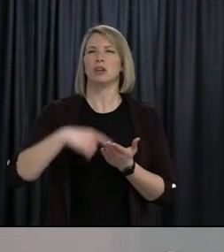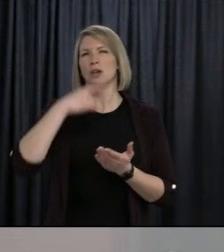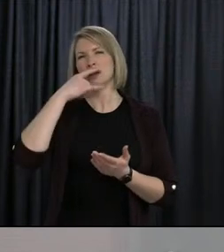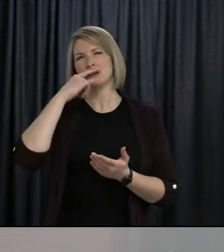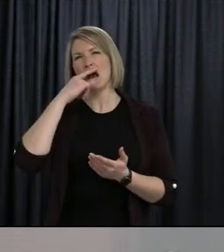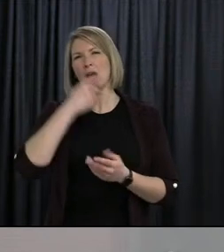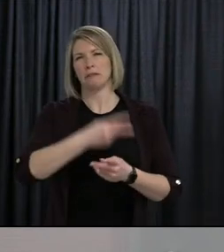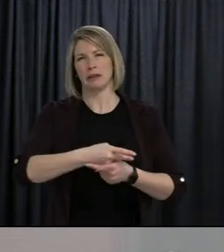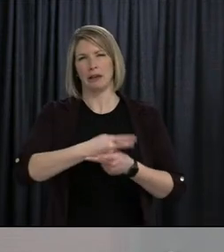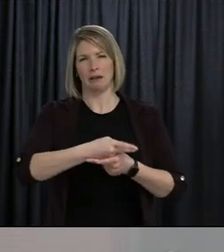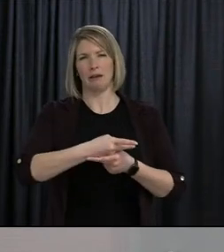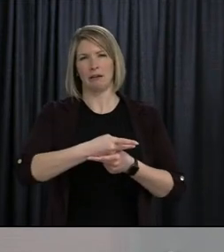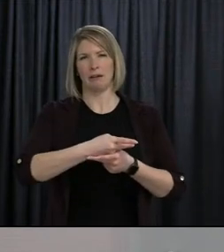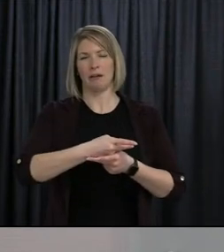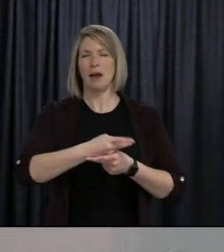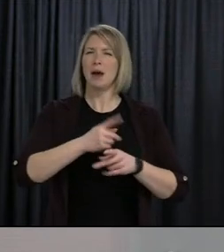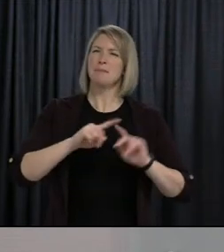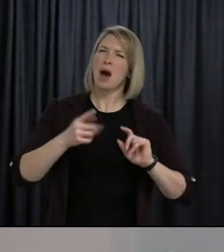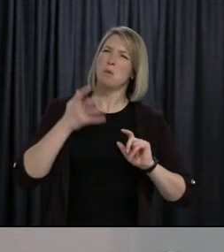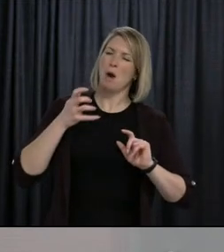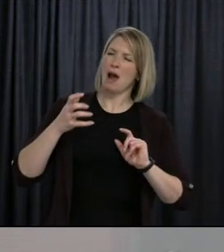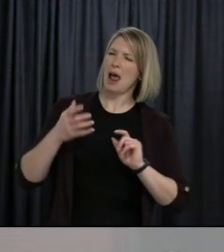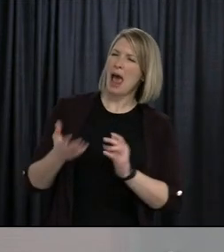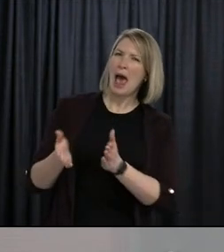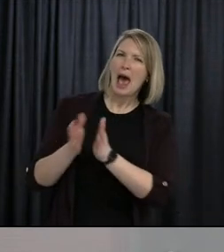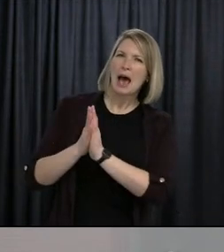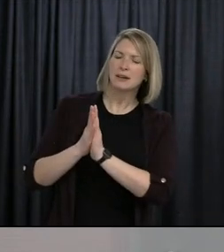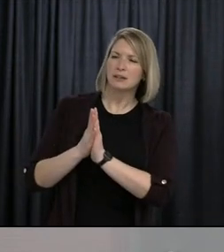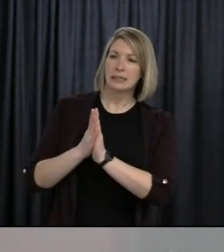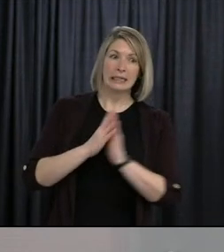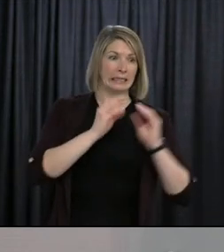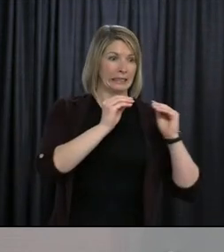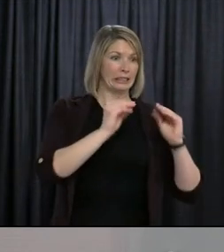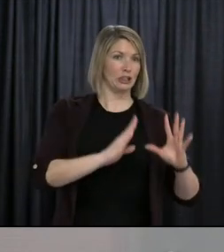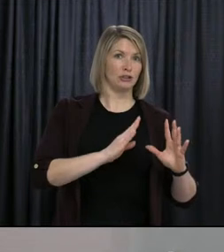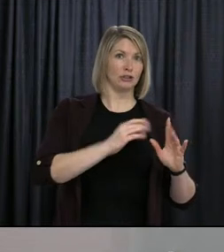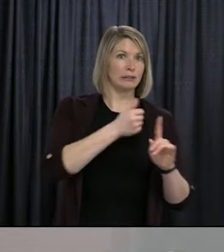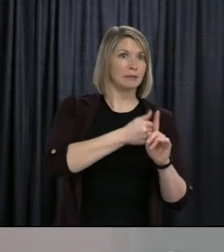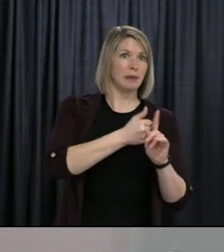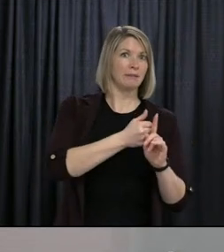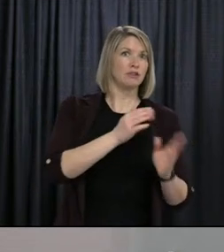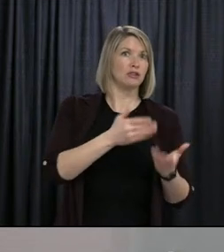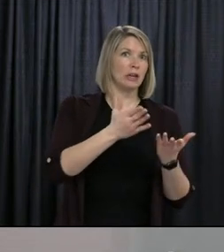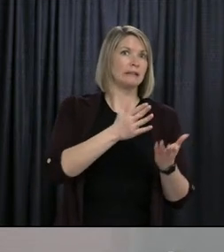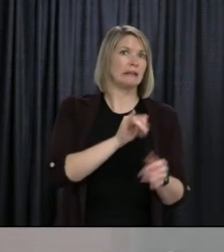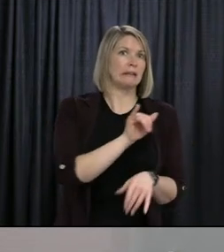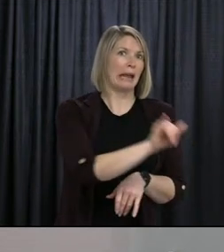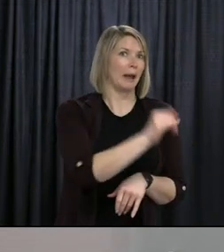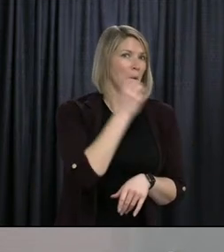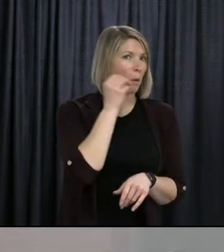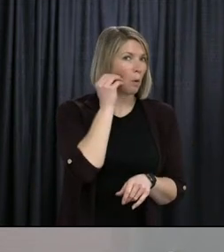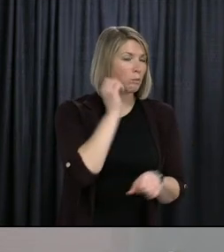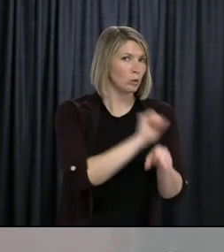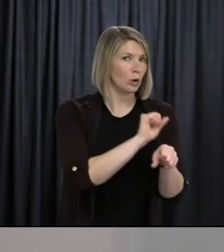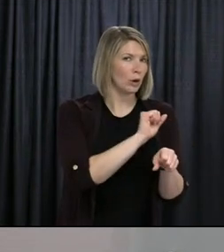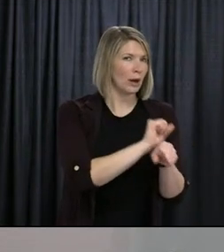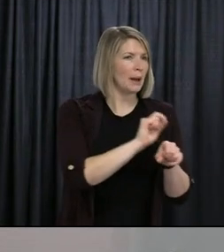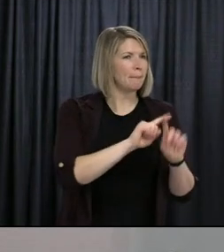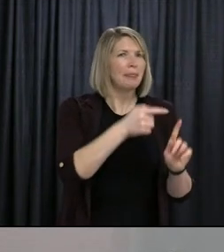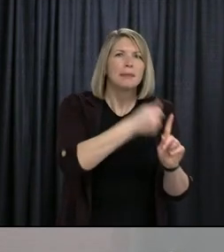to teachers who have children at home and are still expected to teach from the work site.